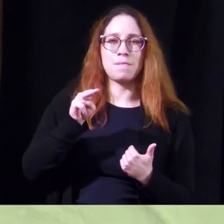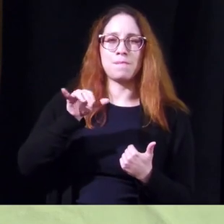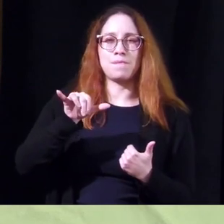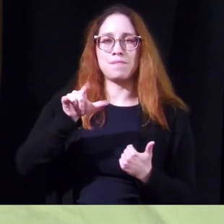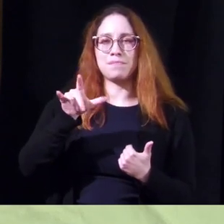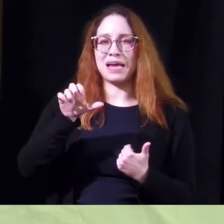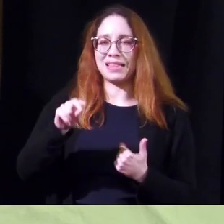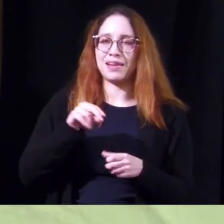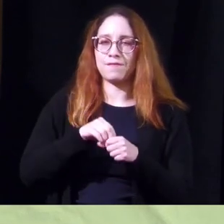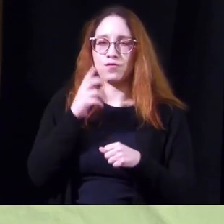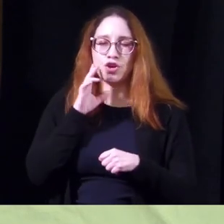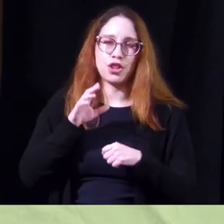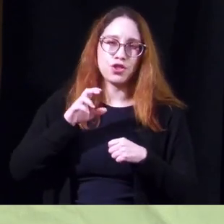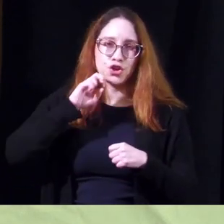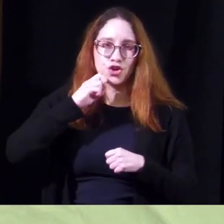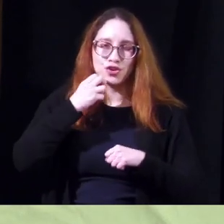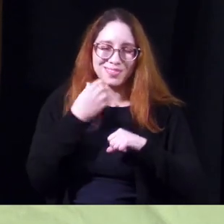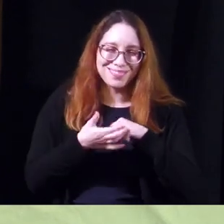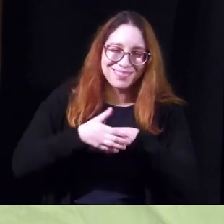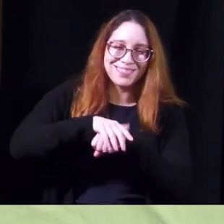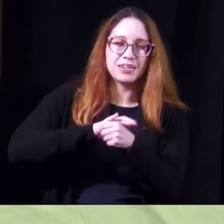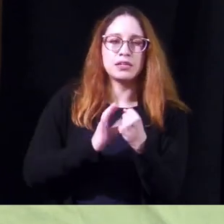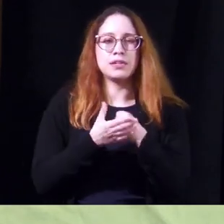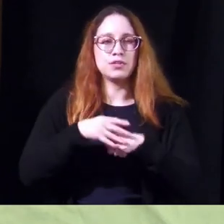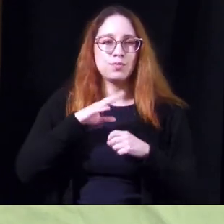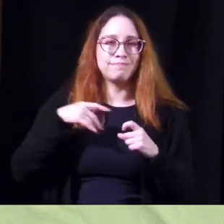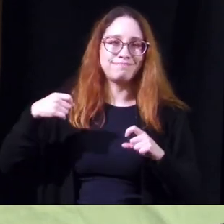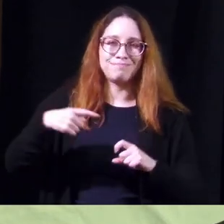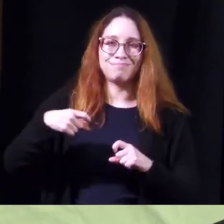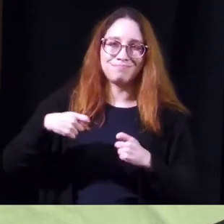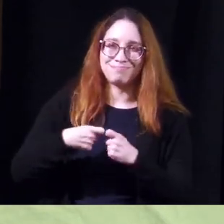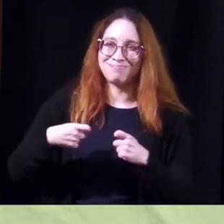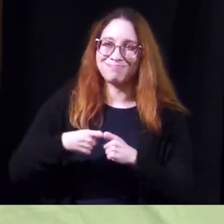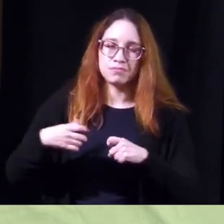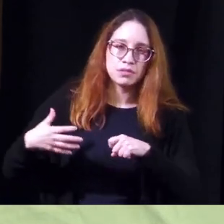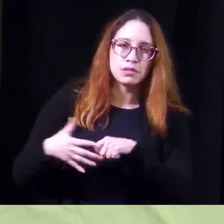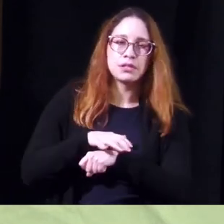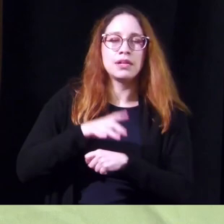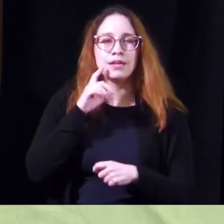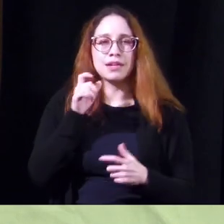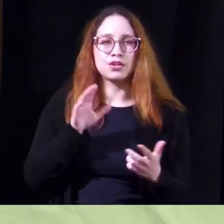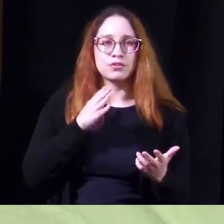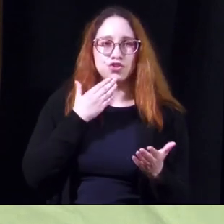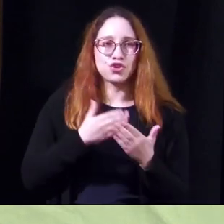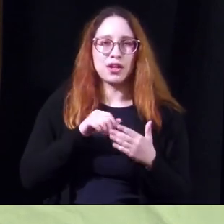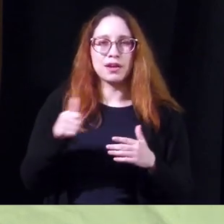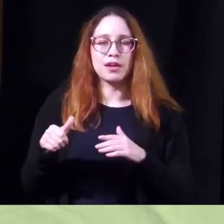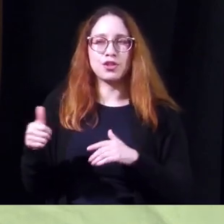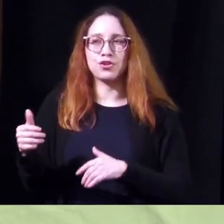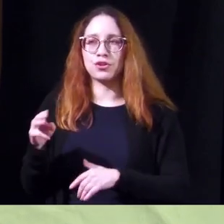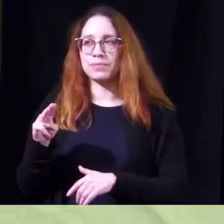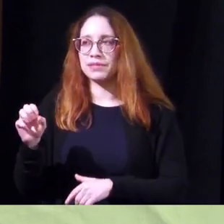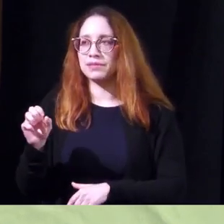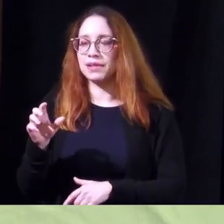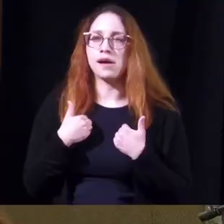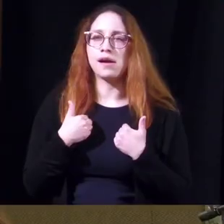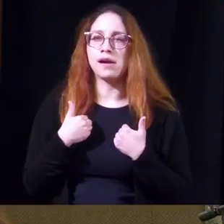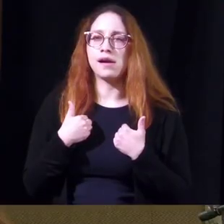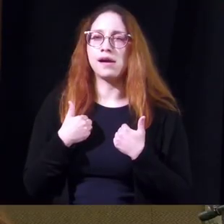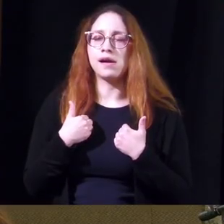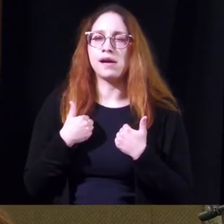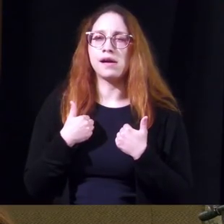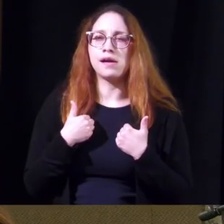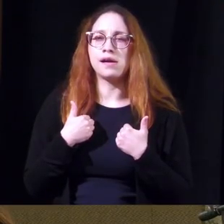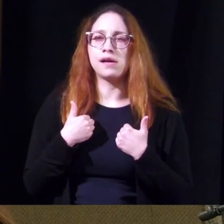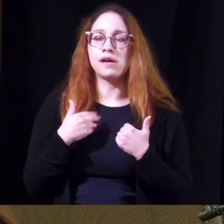of the nerves the actual demyelination i don't think they conduct electricity as well as other patients so i've been a little disappointed this